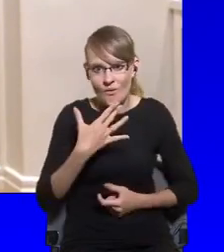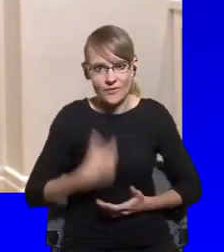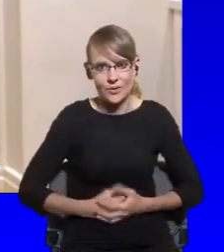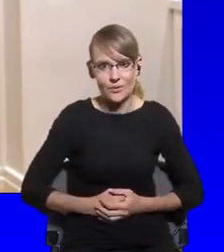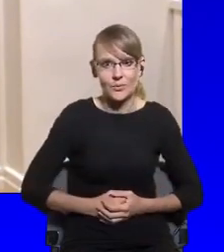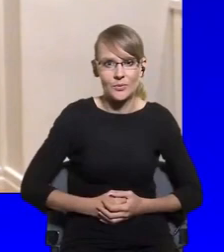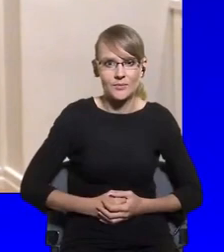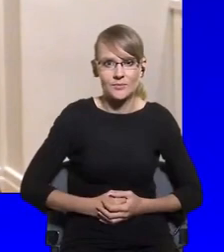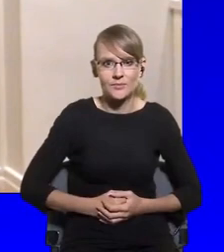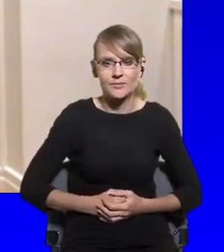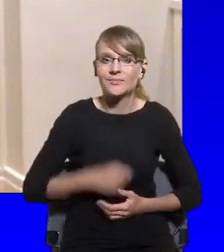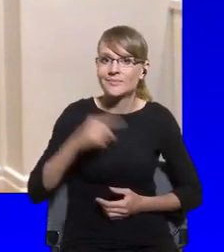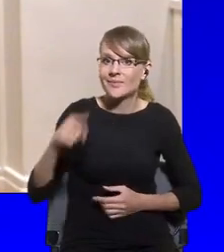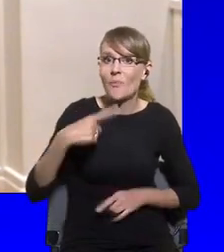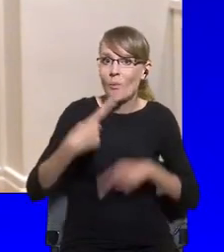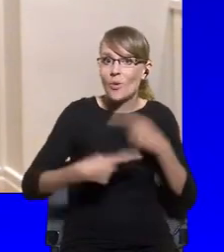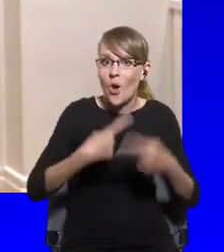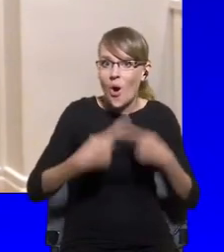COVID-19 works.